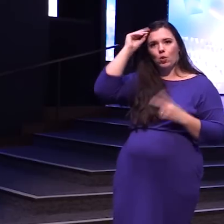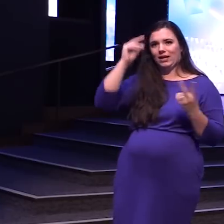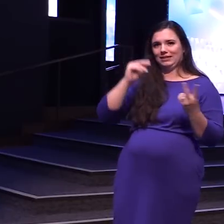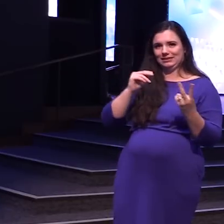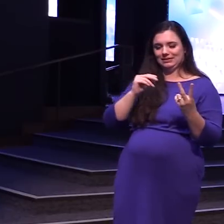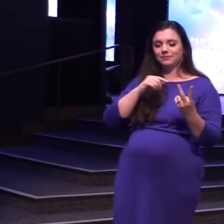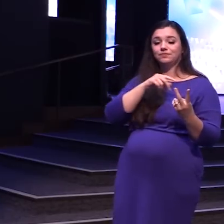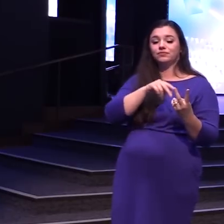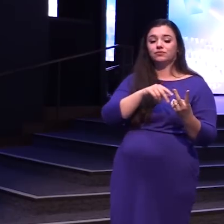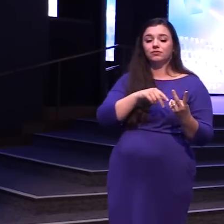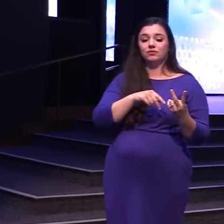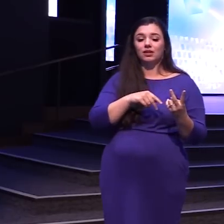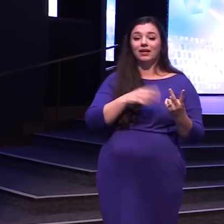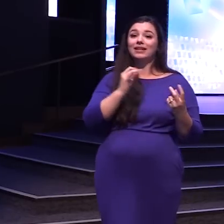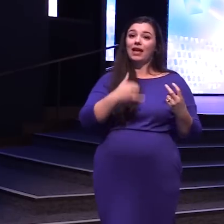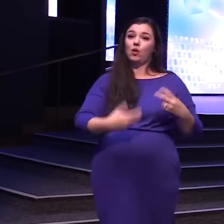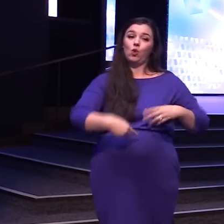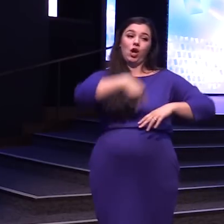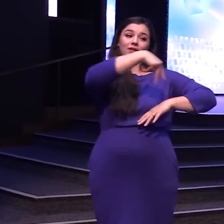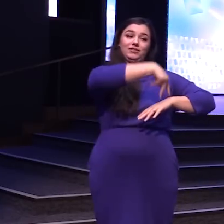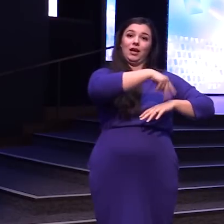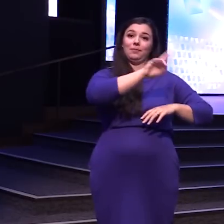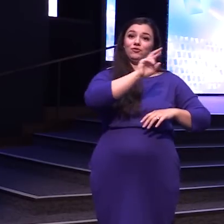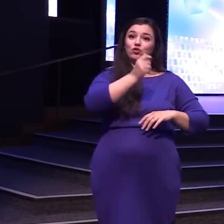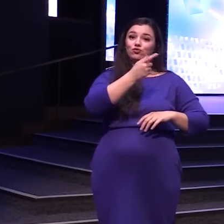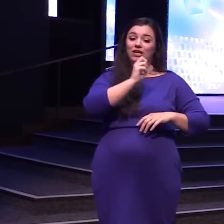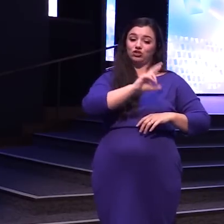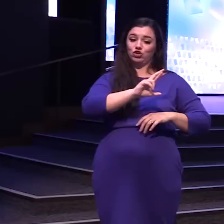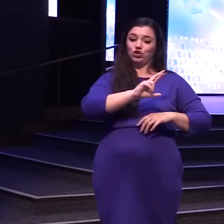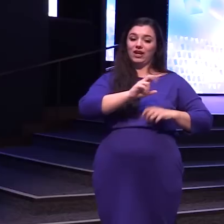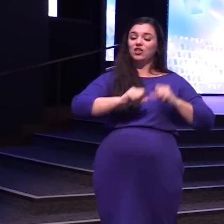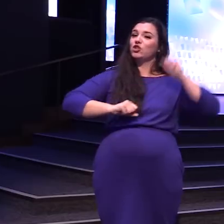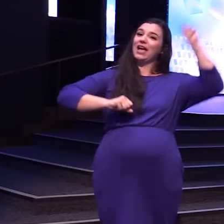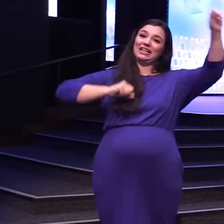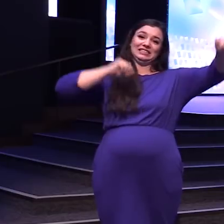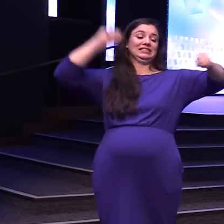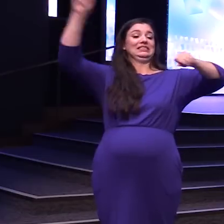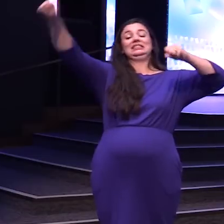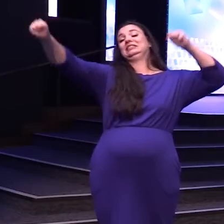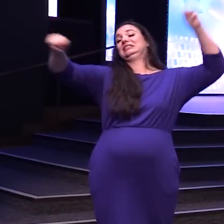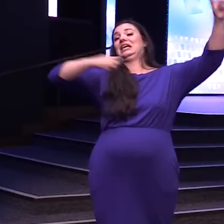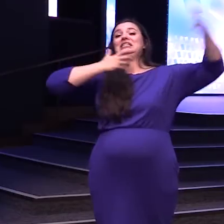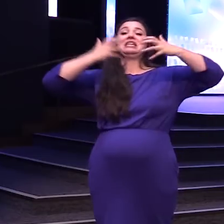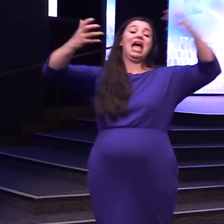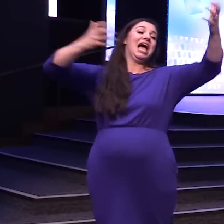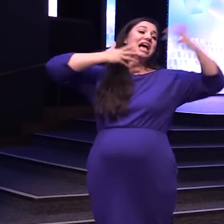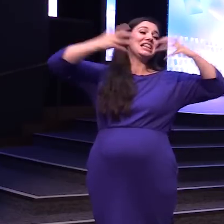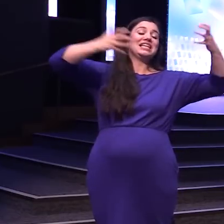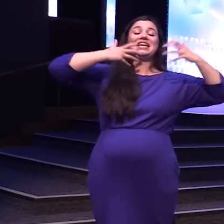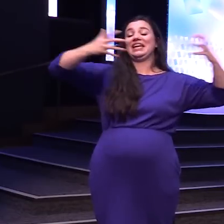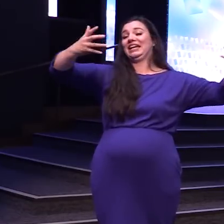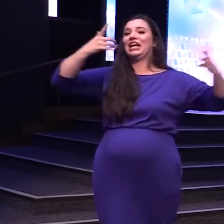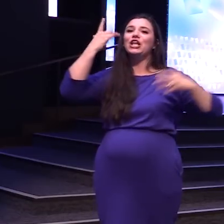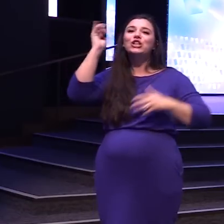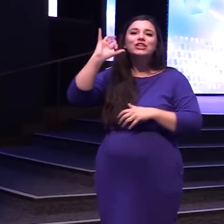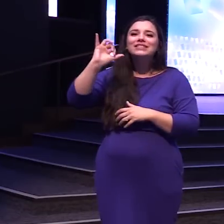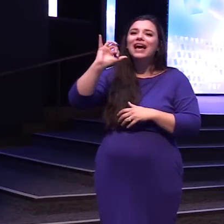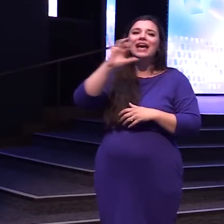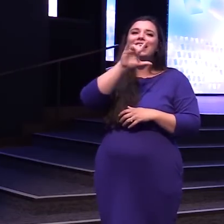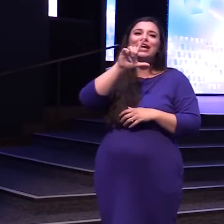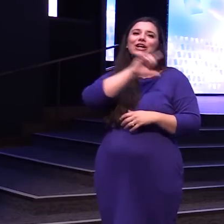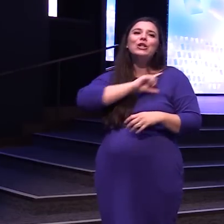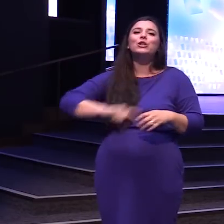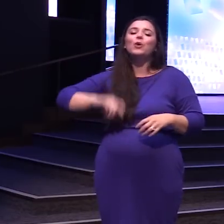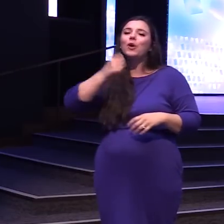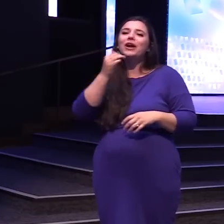Mitchell And they're on Now on top Of the ranger And they're fist Pumping the air And they're yelling And they're screaming It looks like Lord of the flies Up